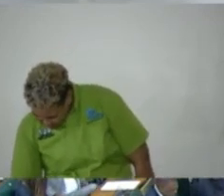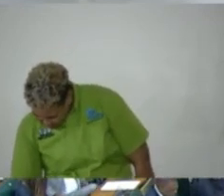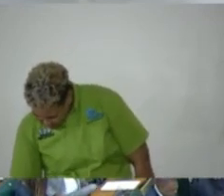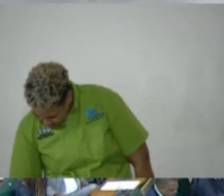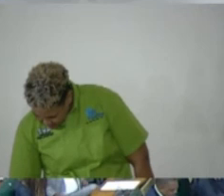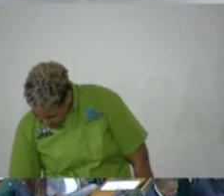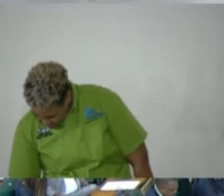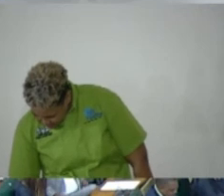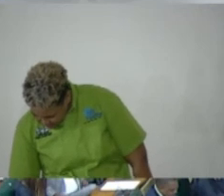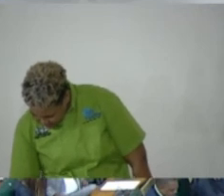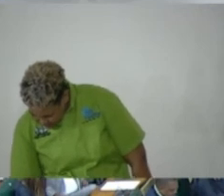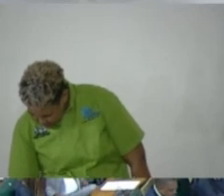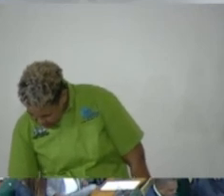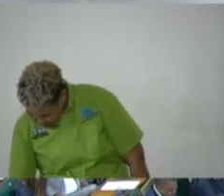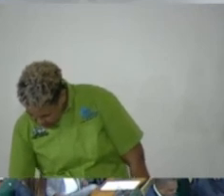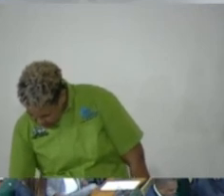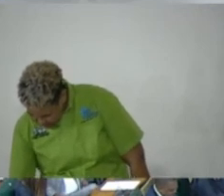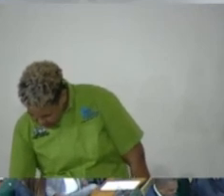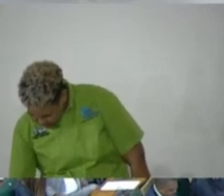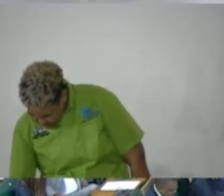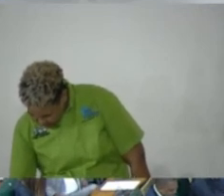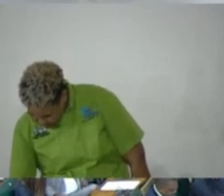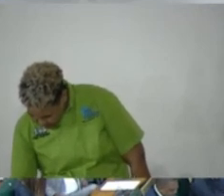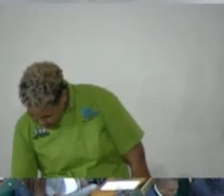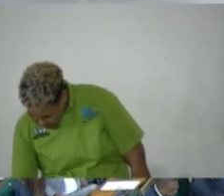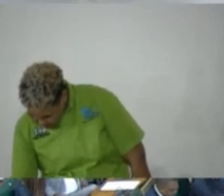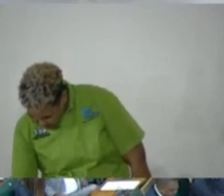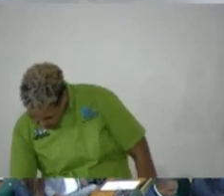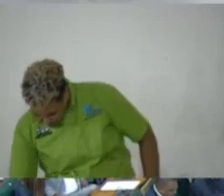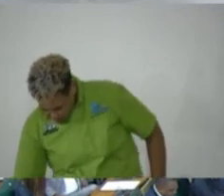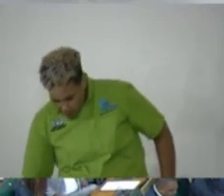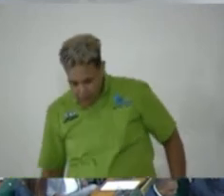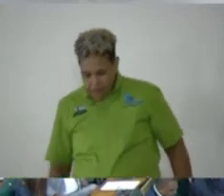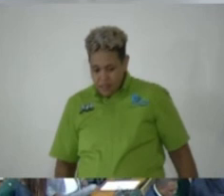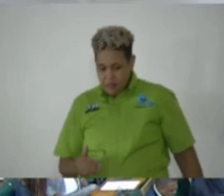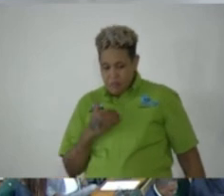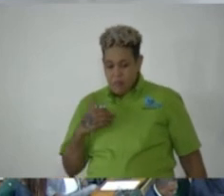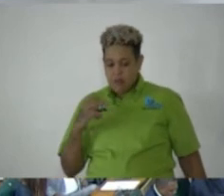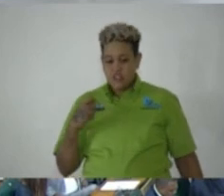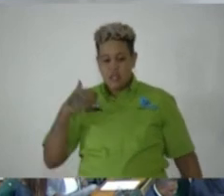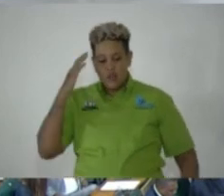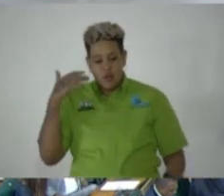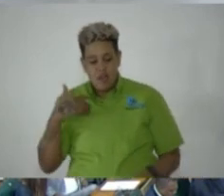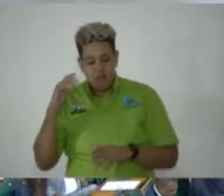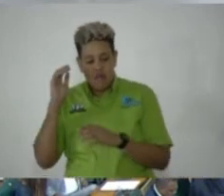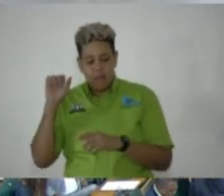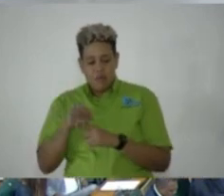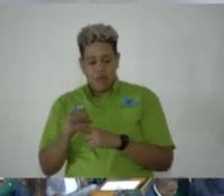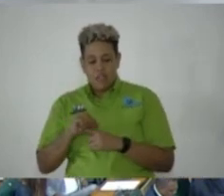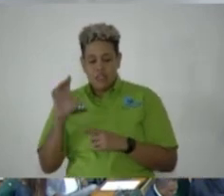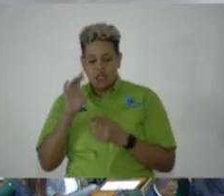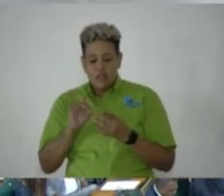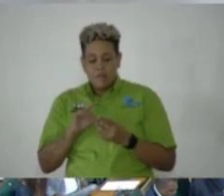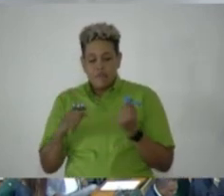Thank you, Madam Speaker. Member Charles, I know that we have a practice of making a statement to support